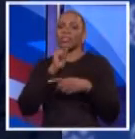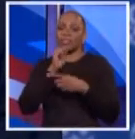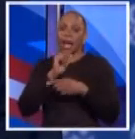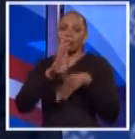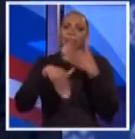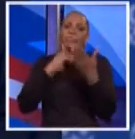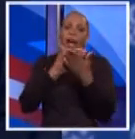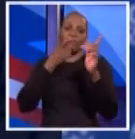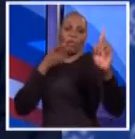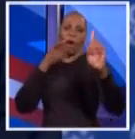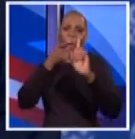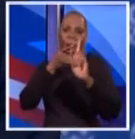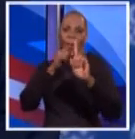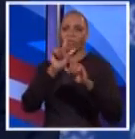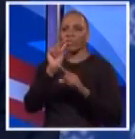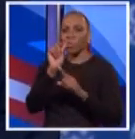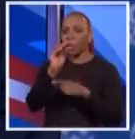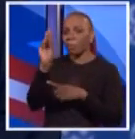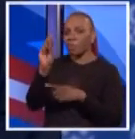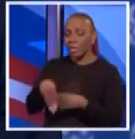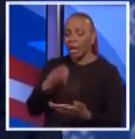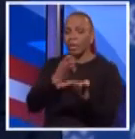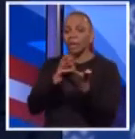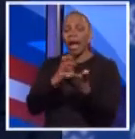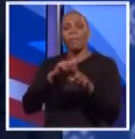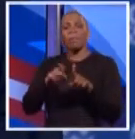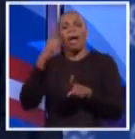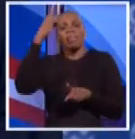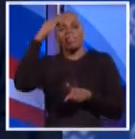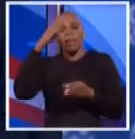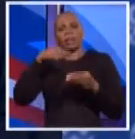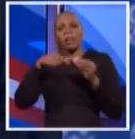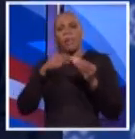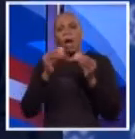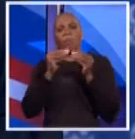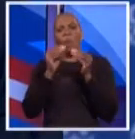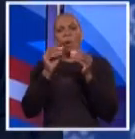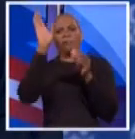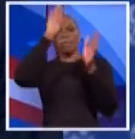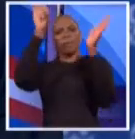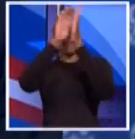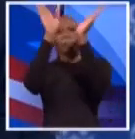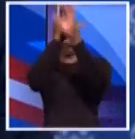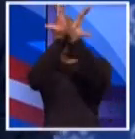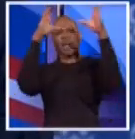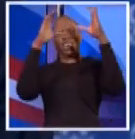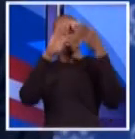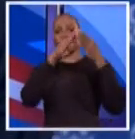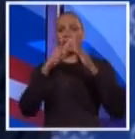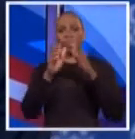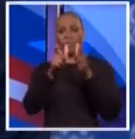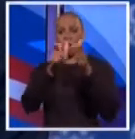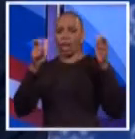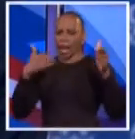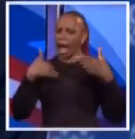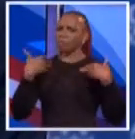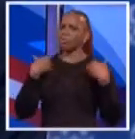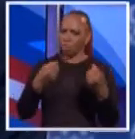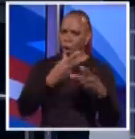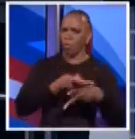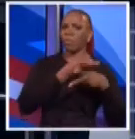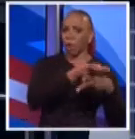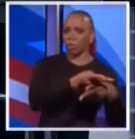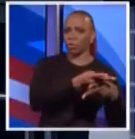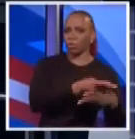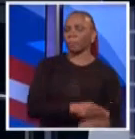be for a 21st century economy. We have to think about the big way to grow our city, and I think I have some very strong proposals in that area.